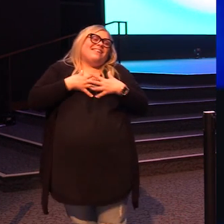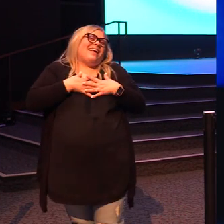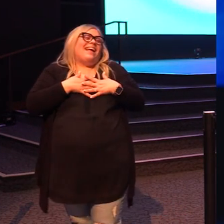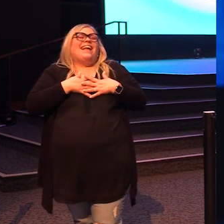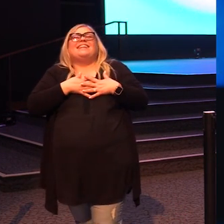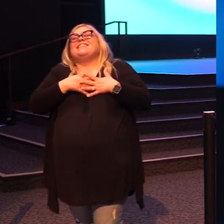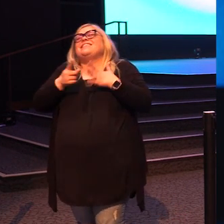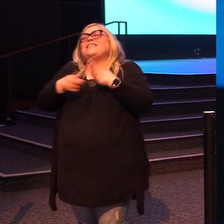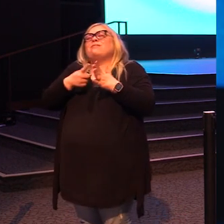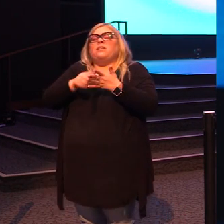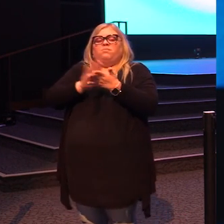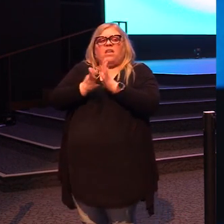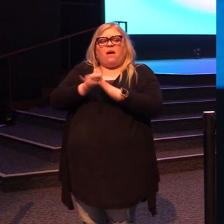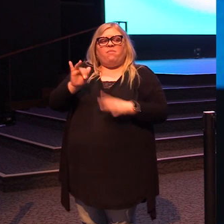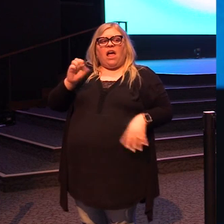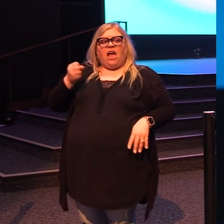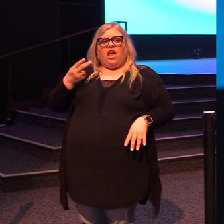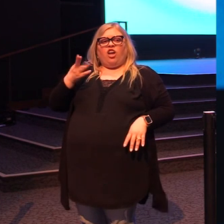sometimes be Shrek.